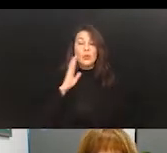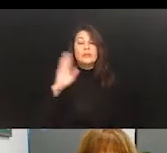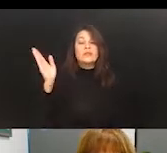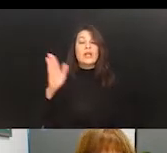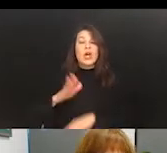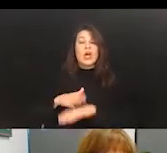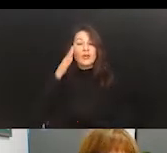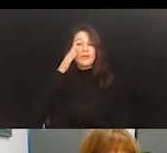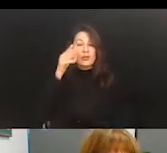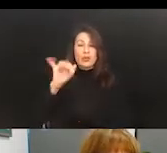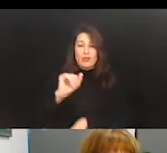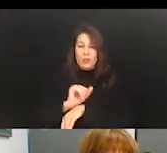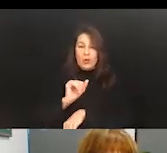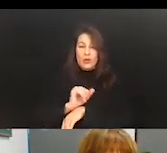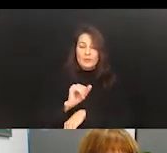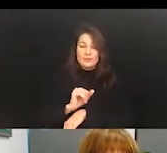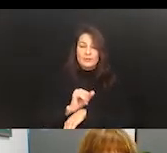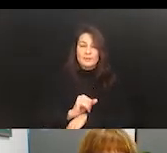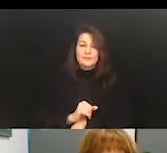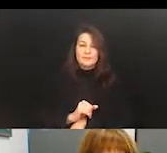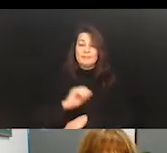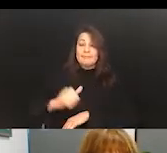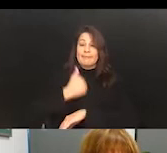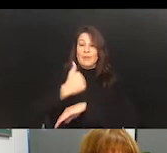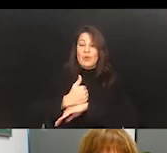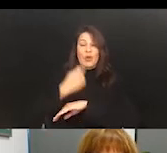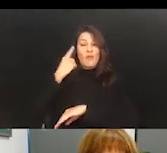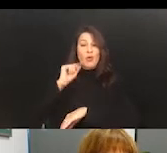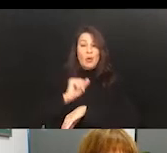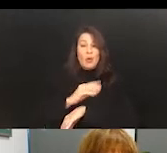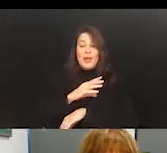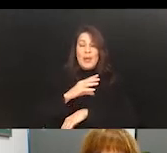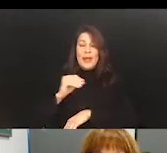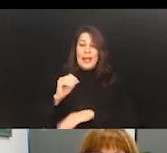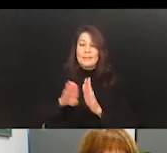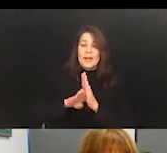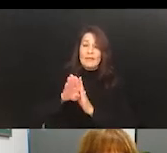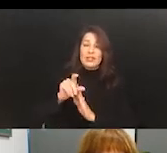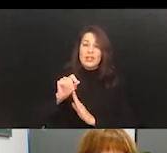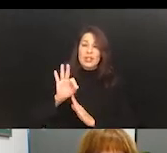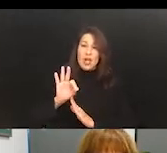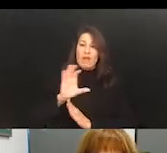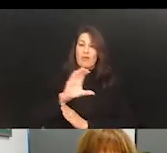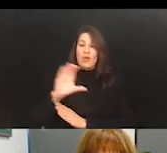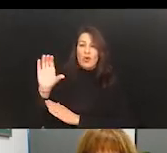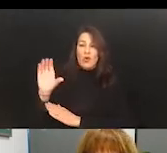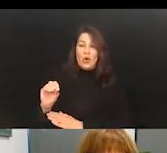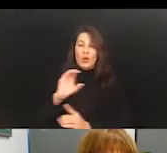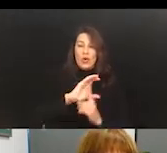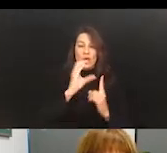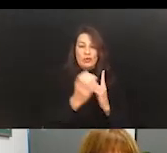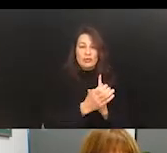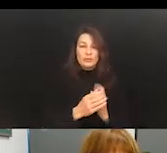future of work, setting the stage for employment and the evolution of corporate culture. Jonathan Kaufman is an innovative thought leader,